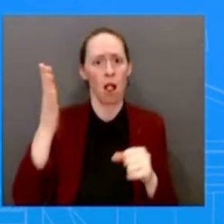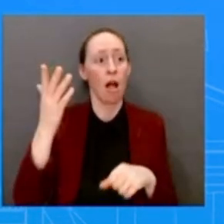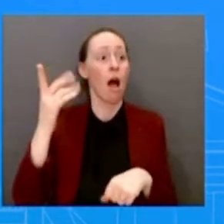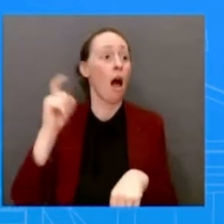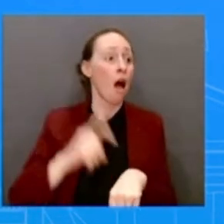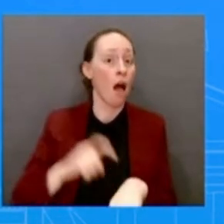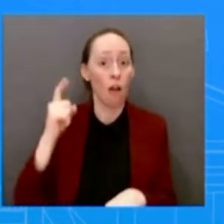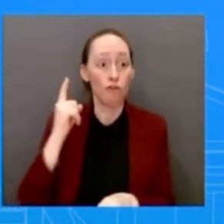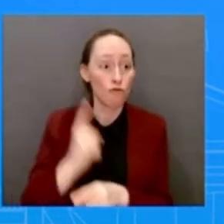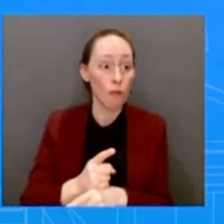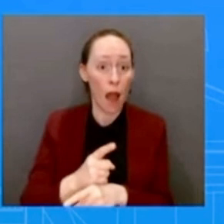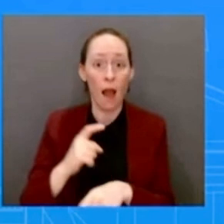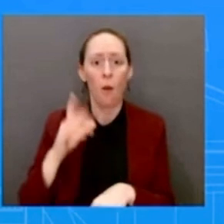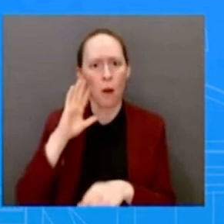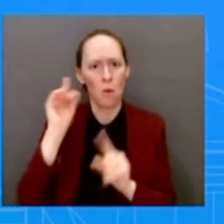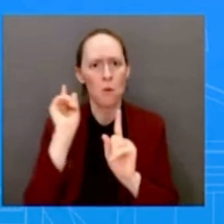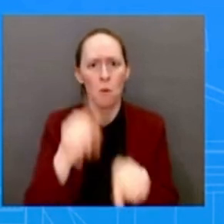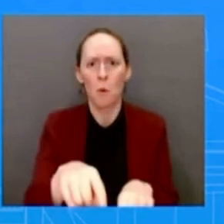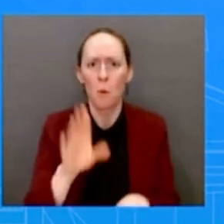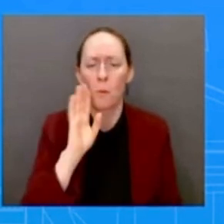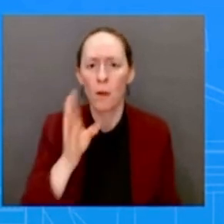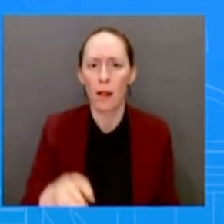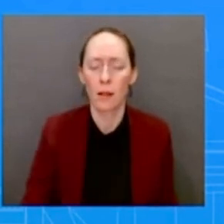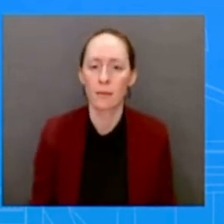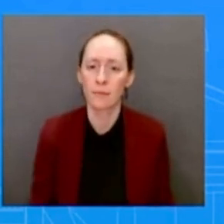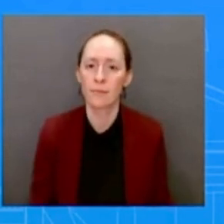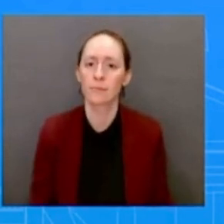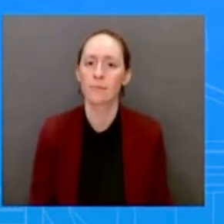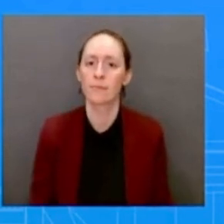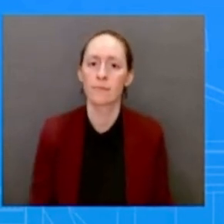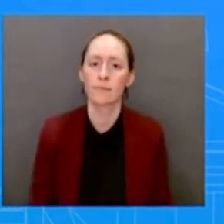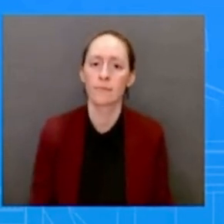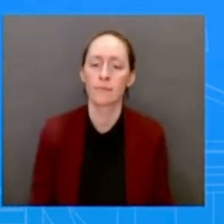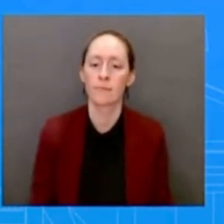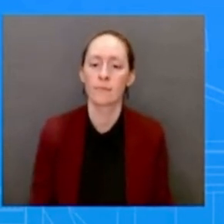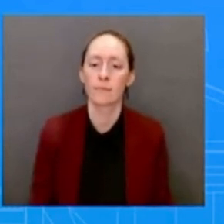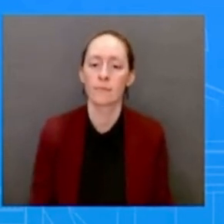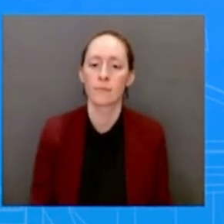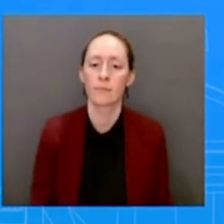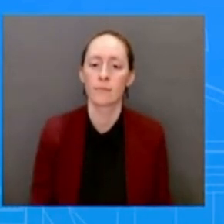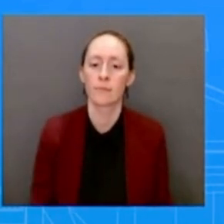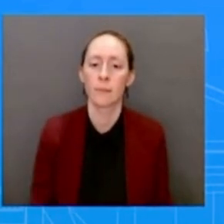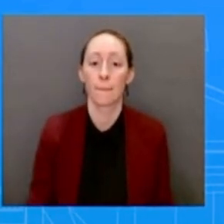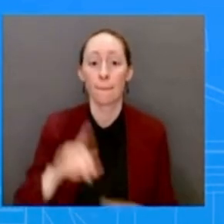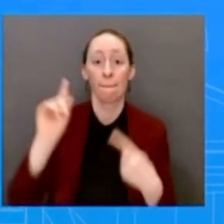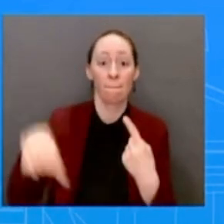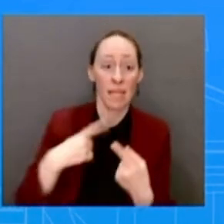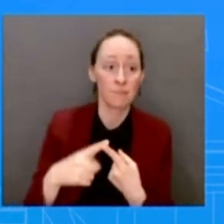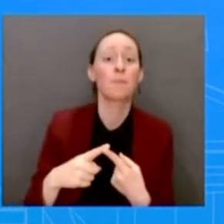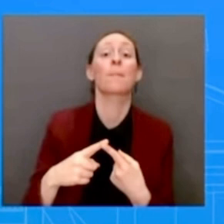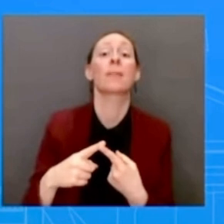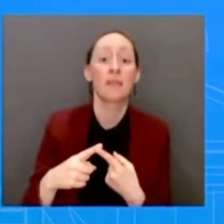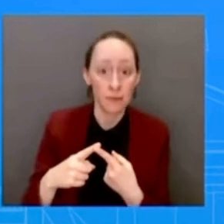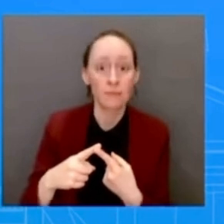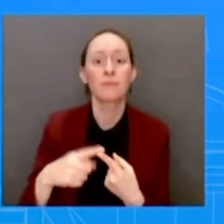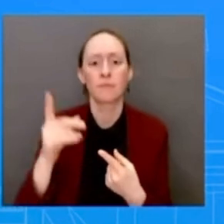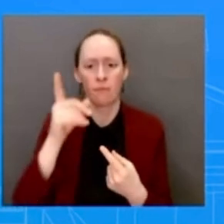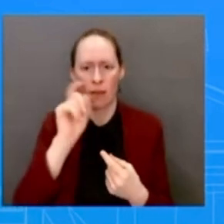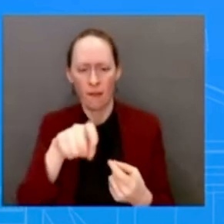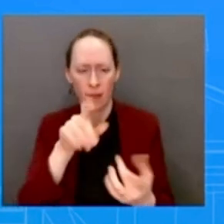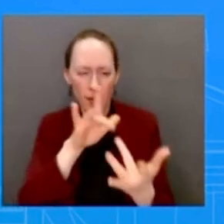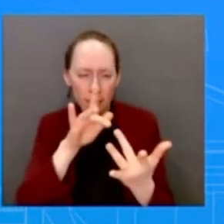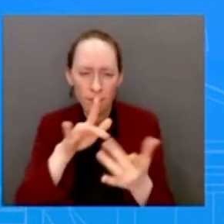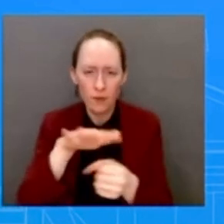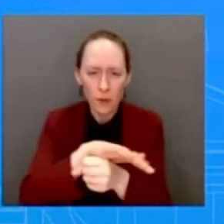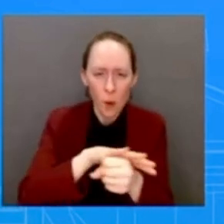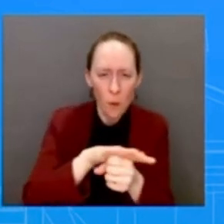that happens, we're going to coordinate with state and local officials to make that trip occur. Look, what the President has